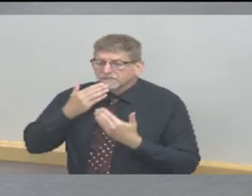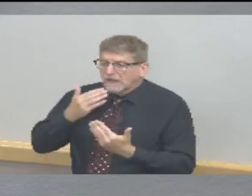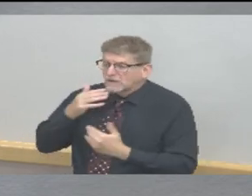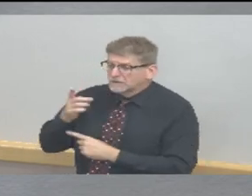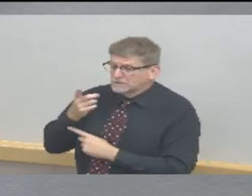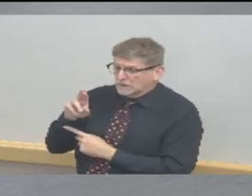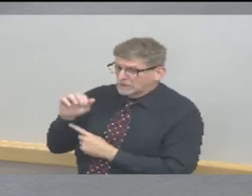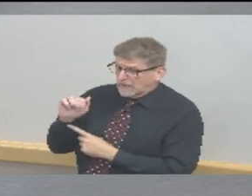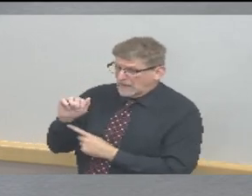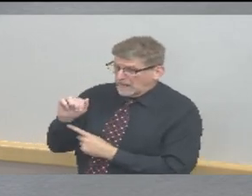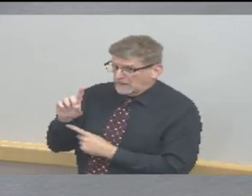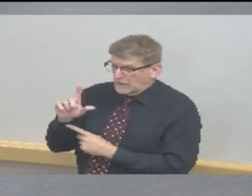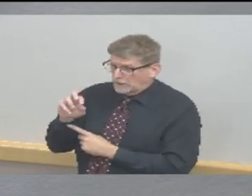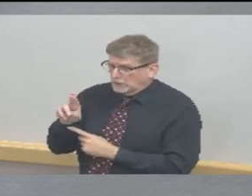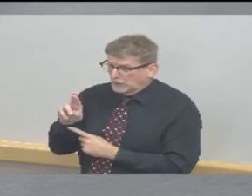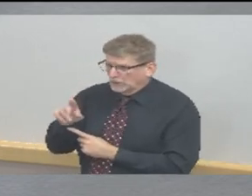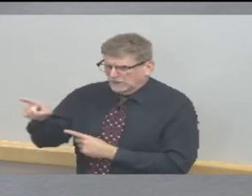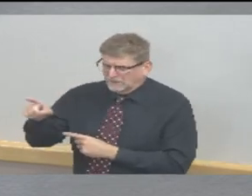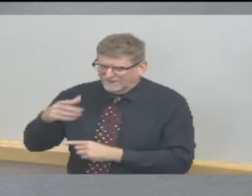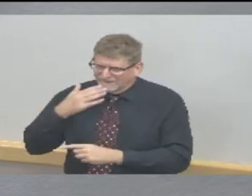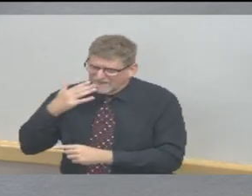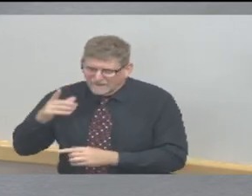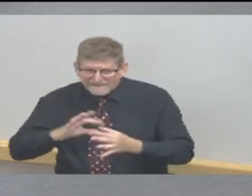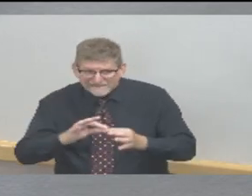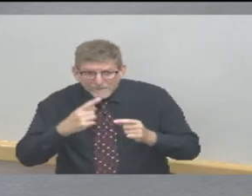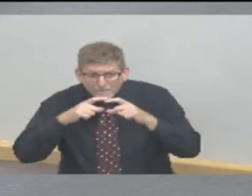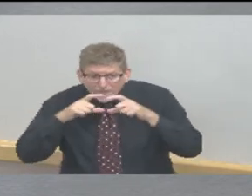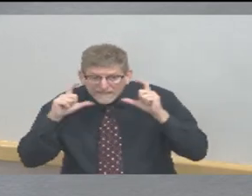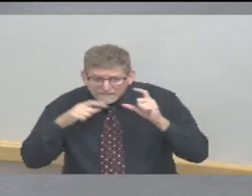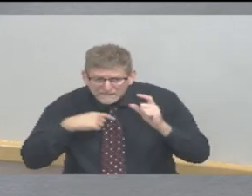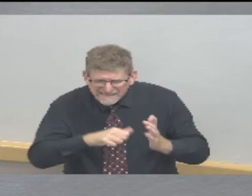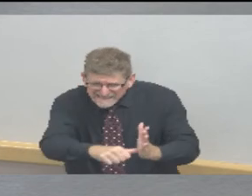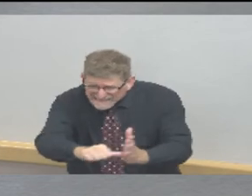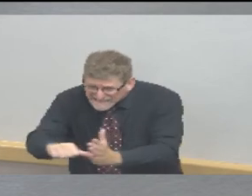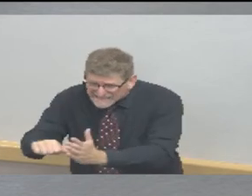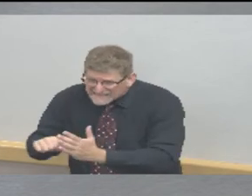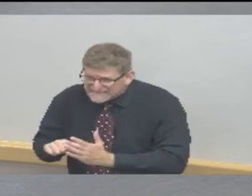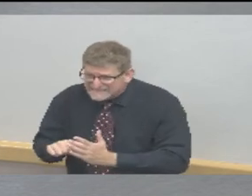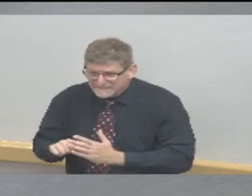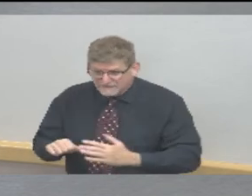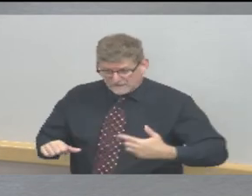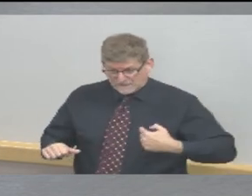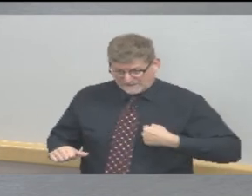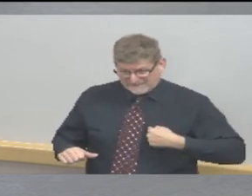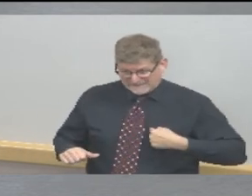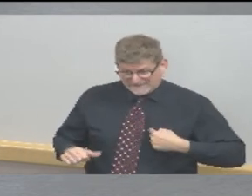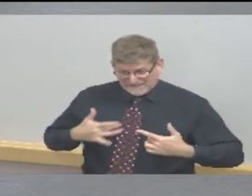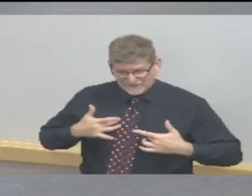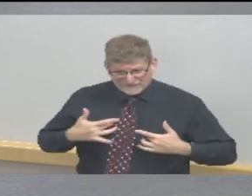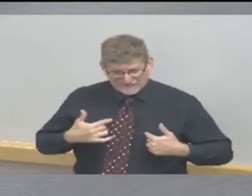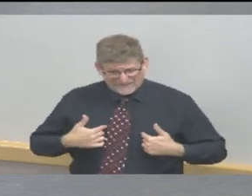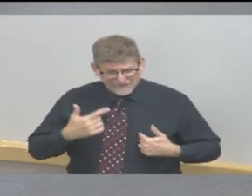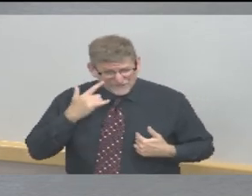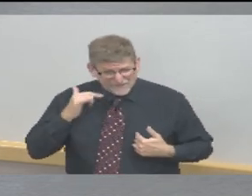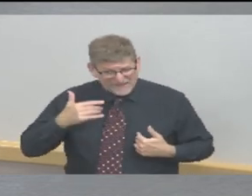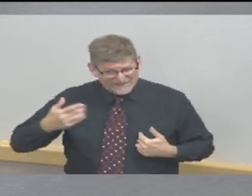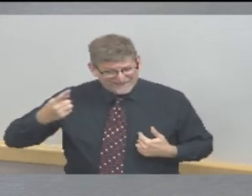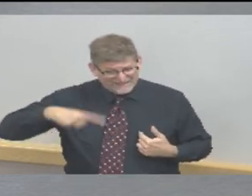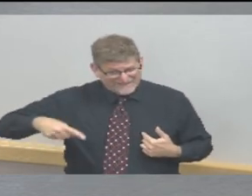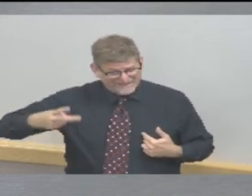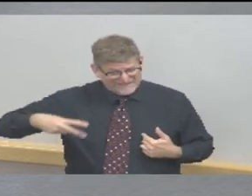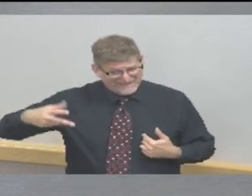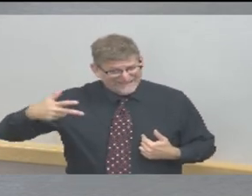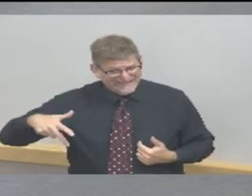me for us over the next weeks is three things are falling into place at the same time